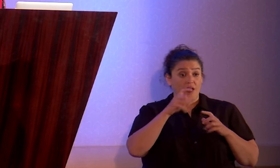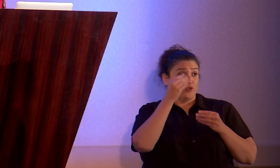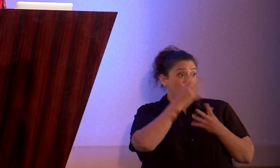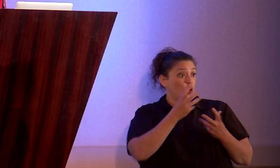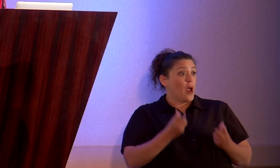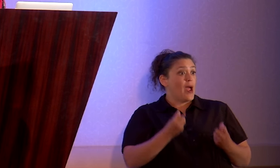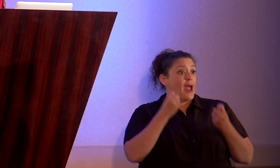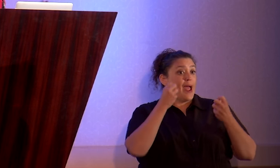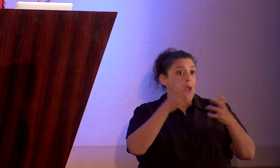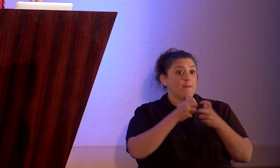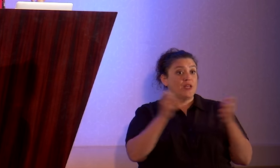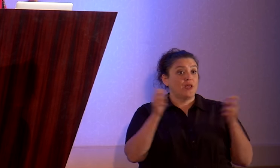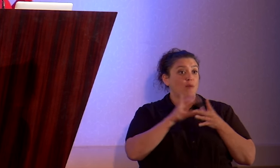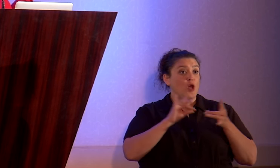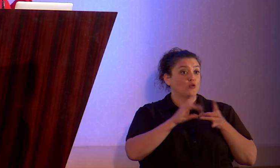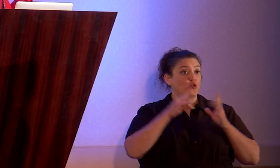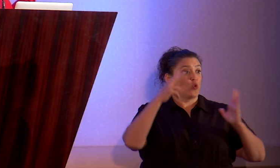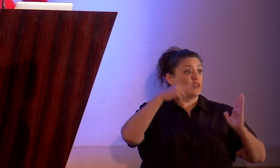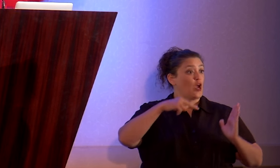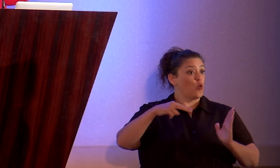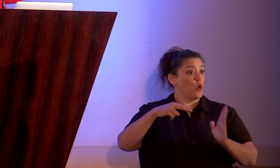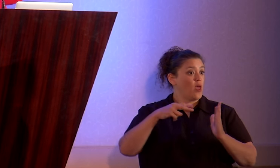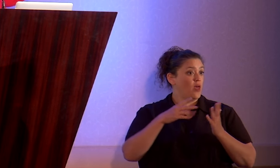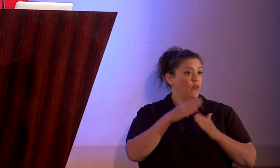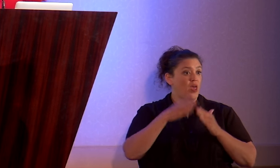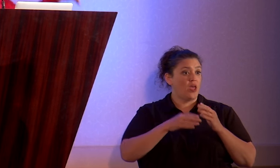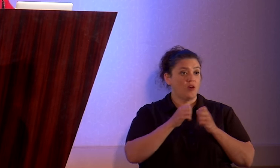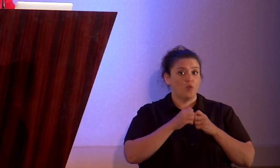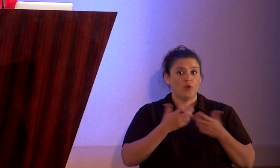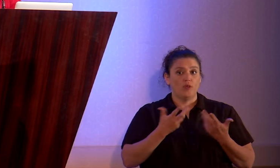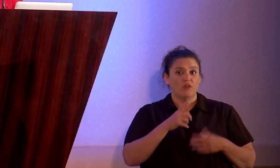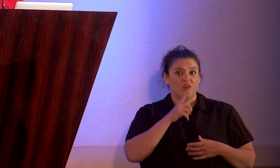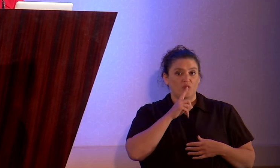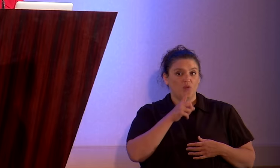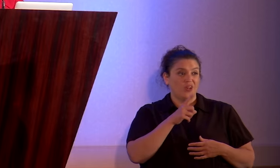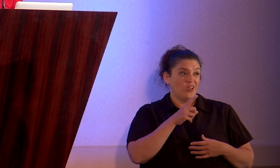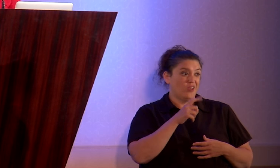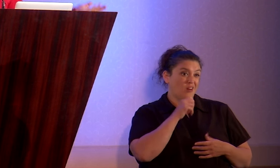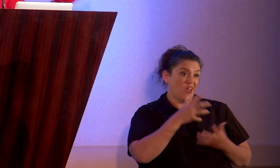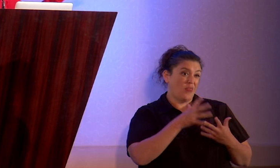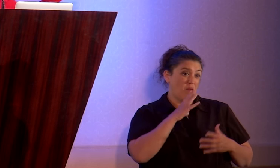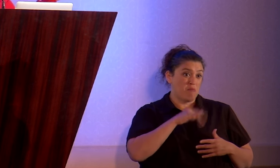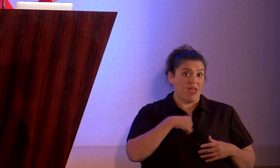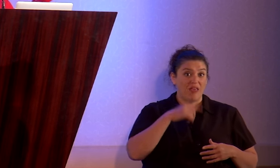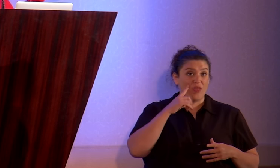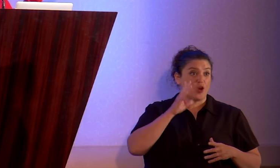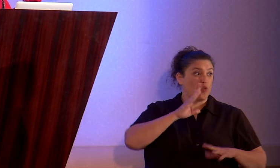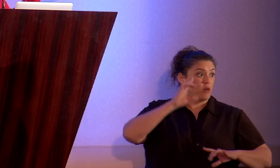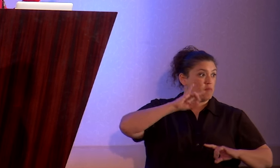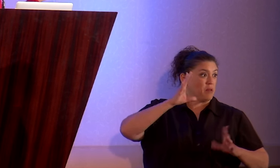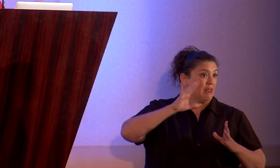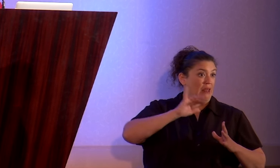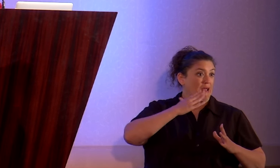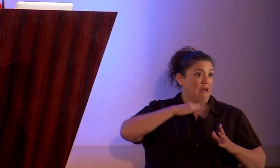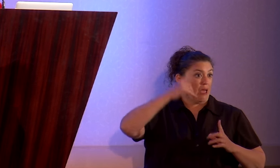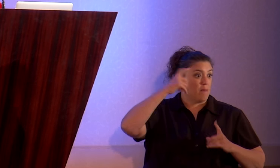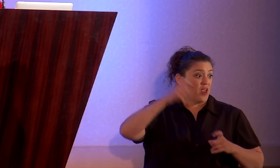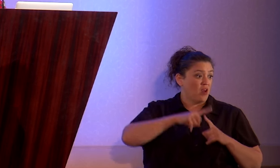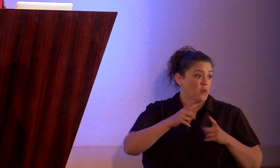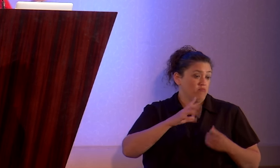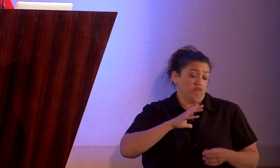many coming out stories I've read that ended with, it really wasn't that bad. I thought it was going to be a nightmare and it was actually fine.